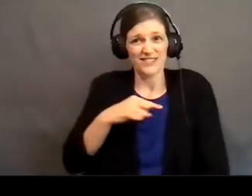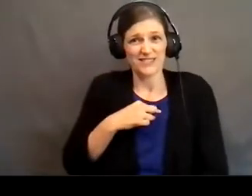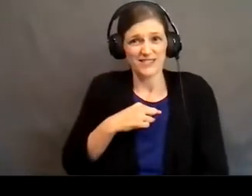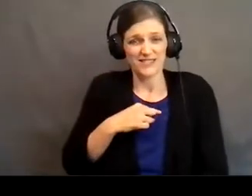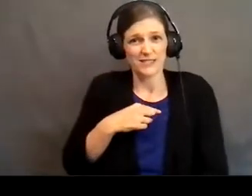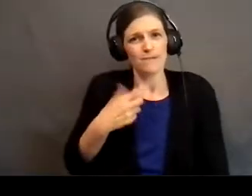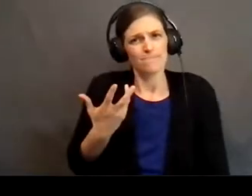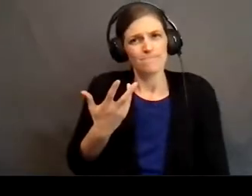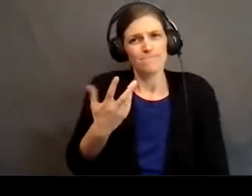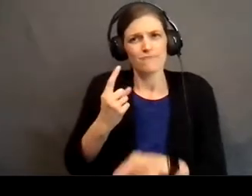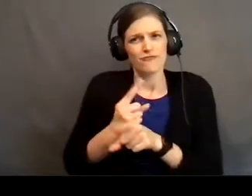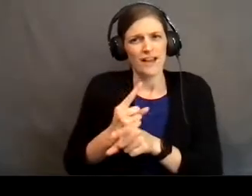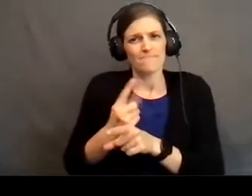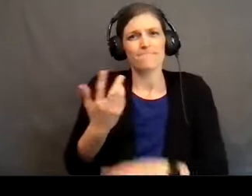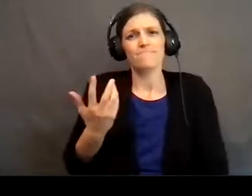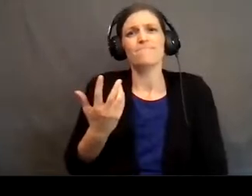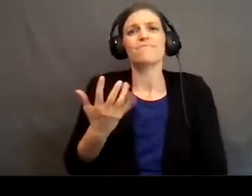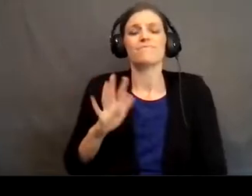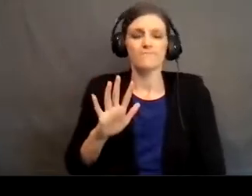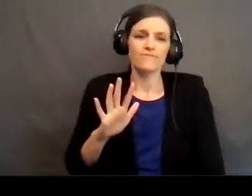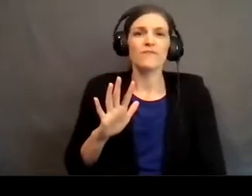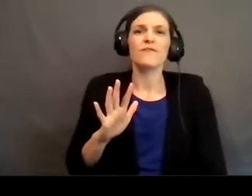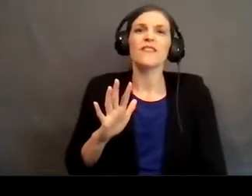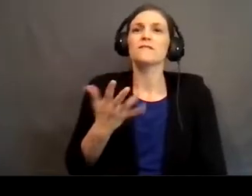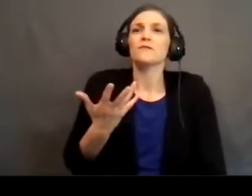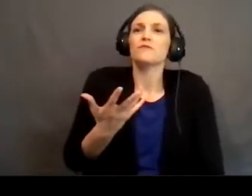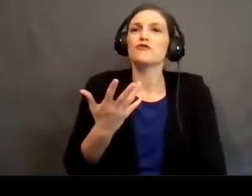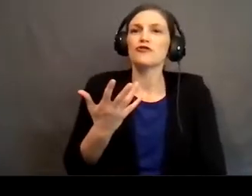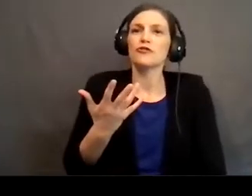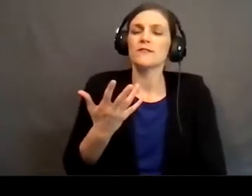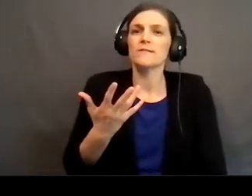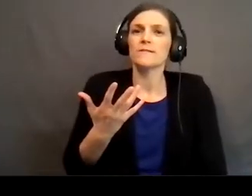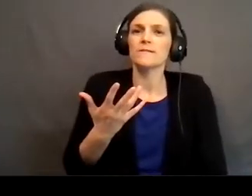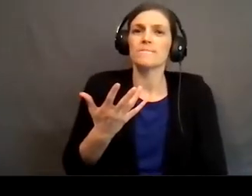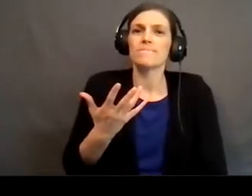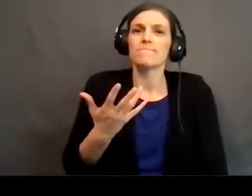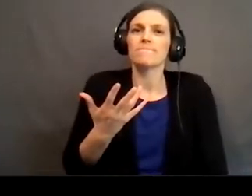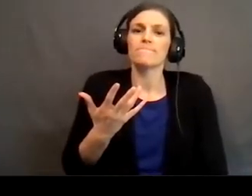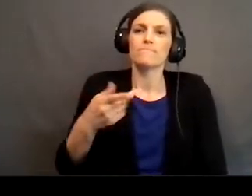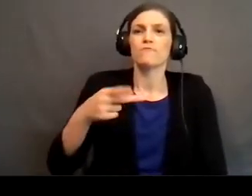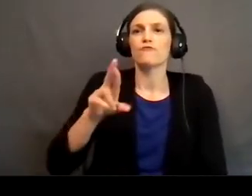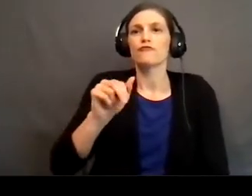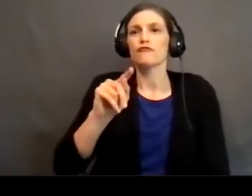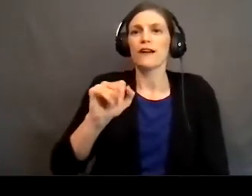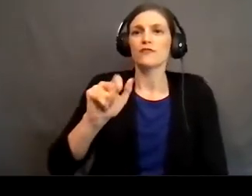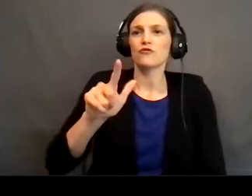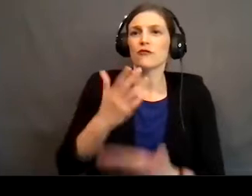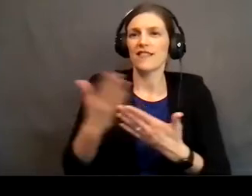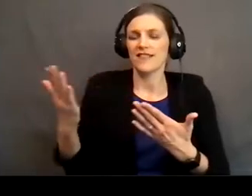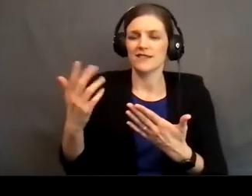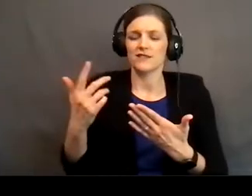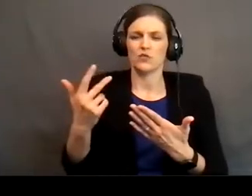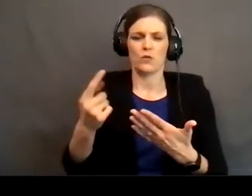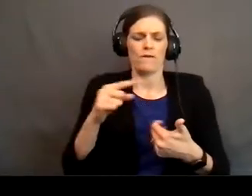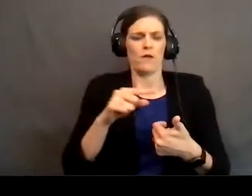Right? So here's just some practical things. Okay? We've been looking at who